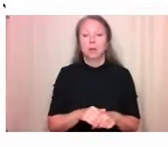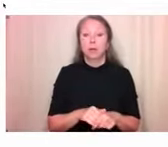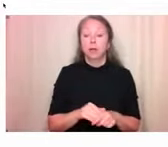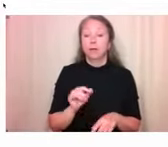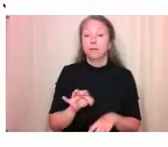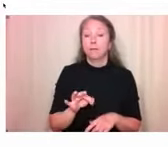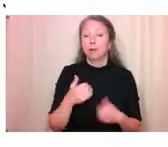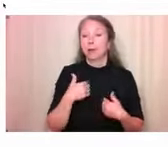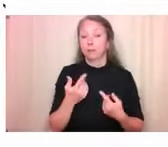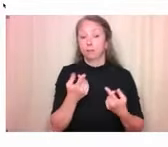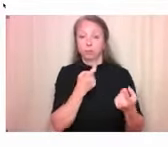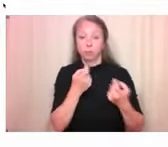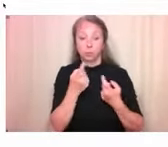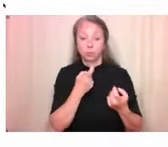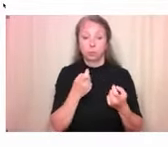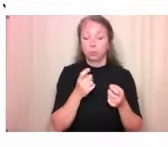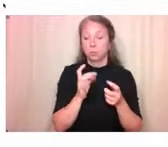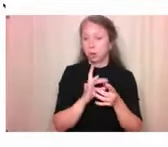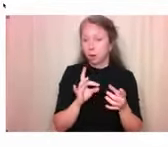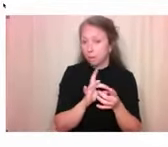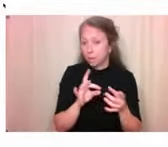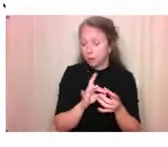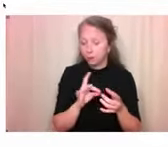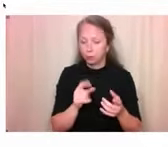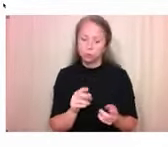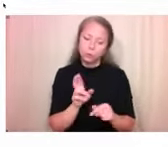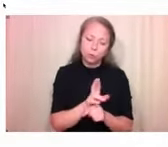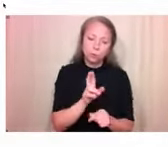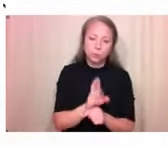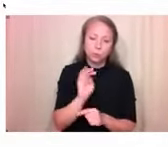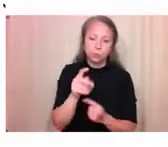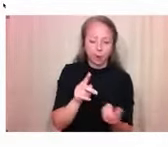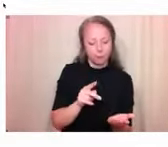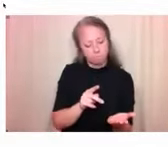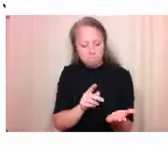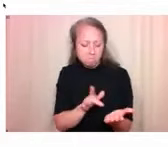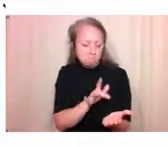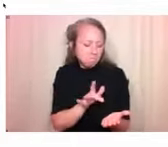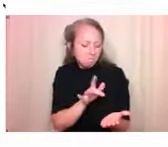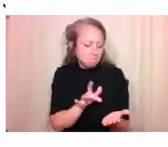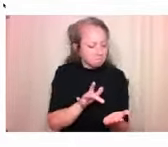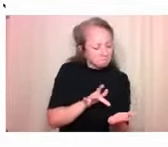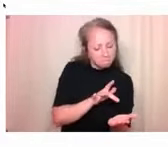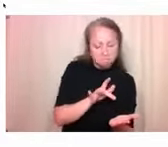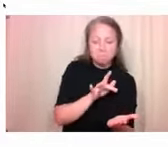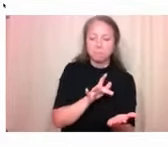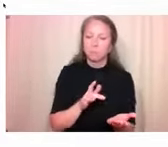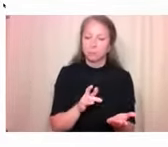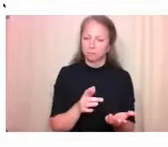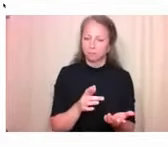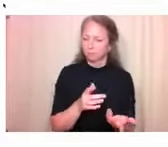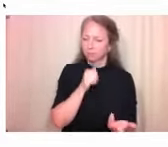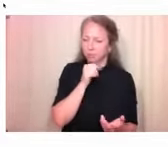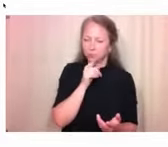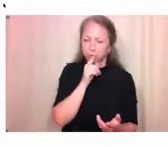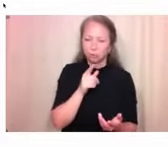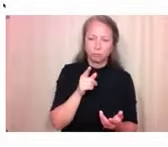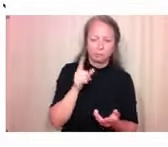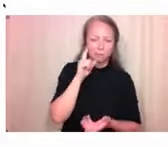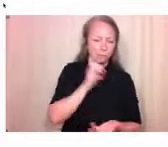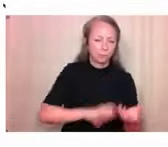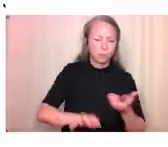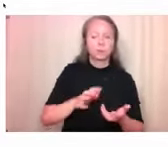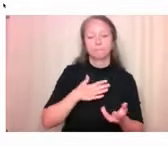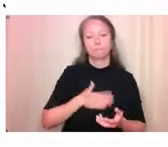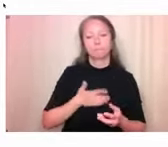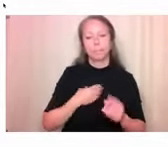or comments for us as you start to explore the map, which we hope you will, please email us and we will get back